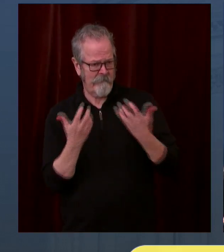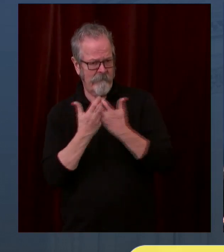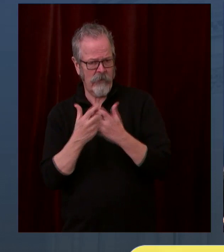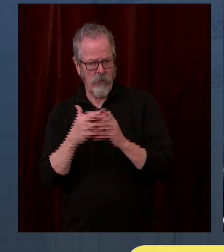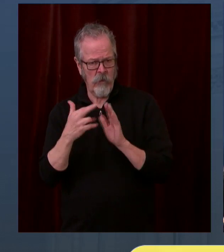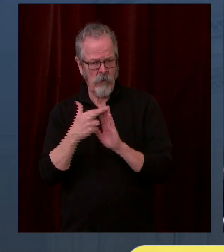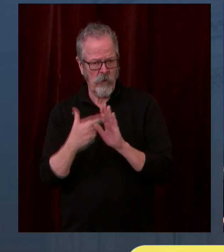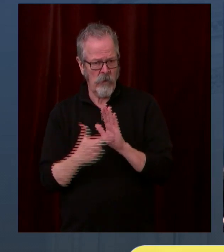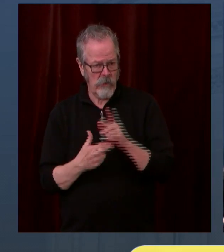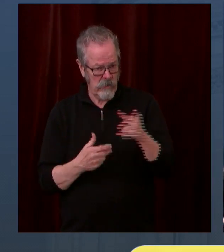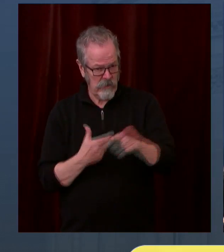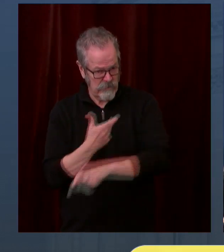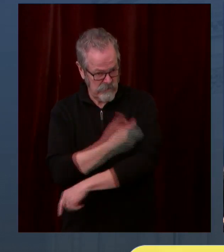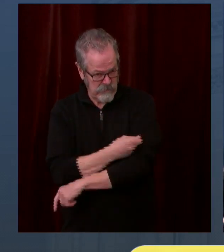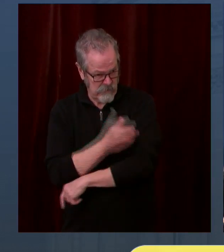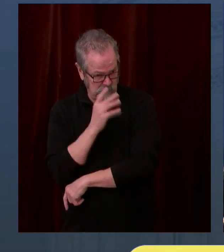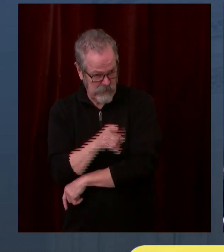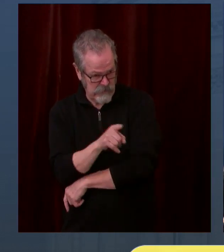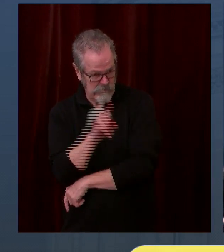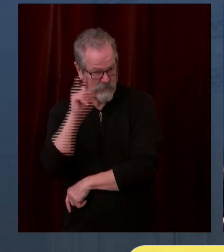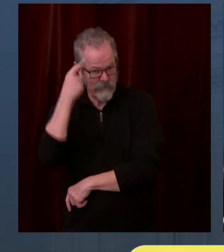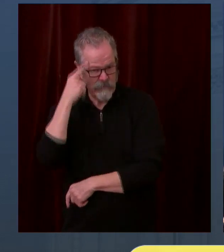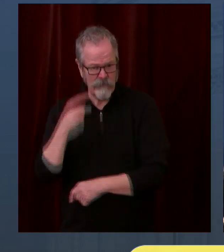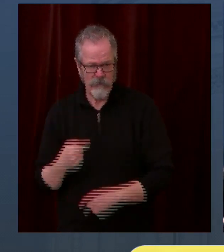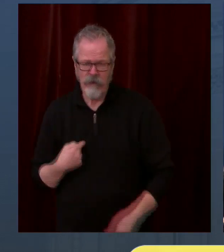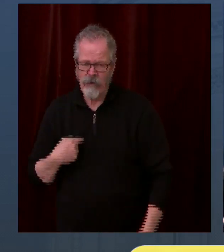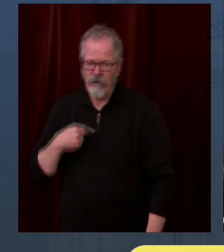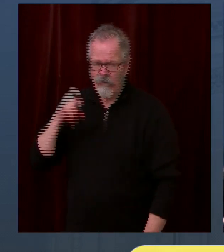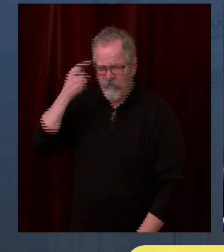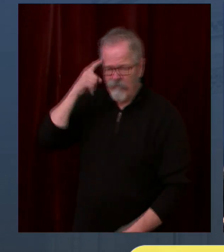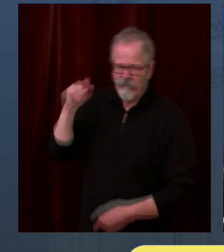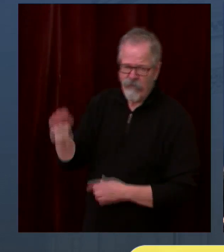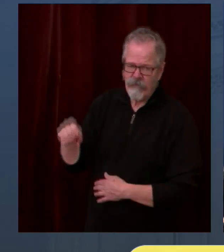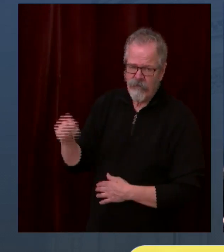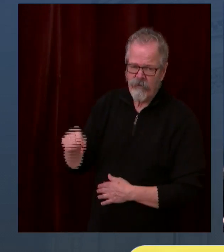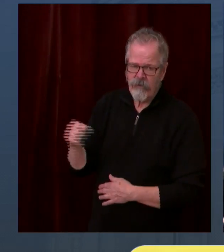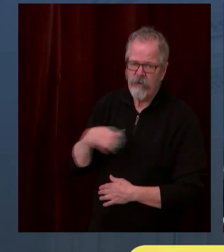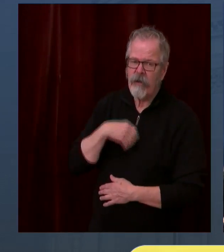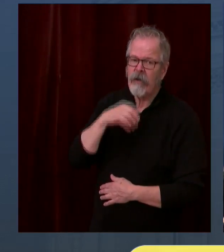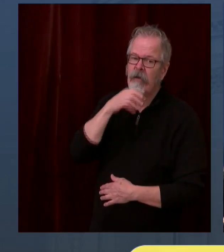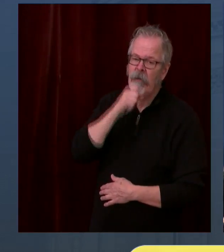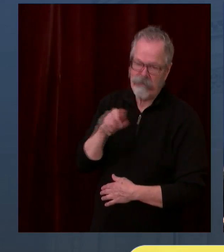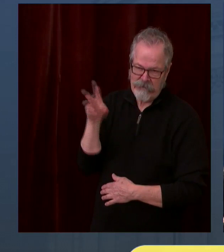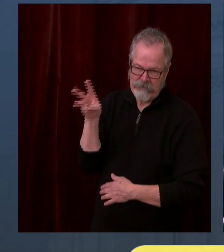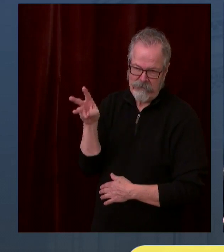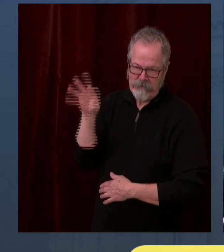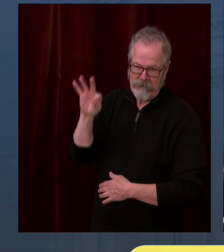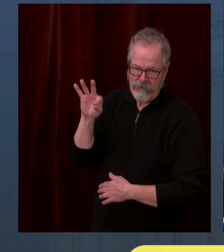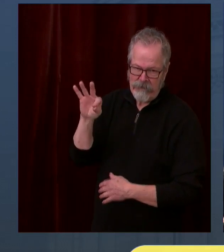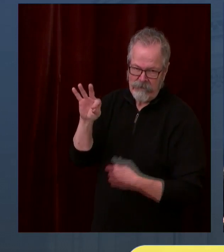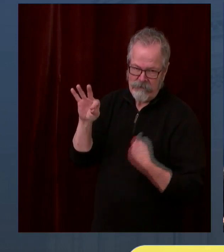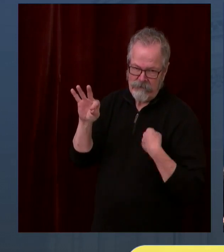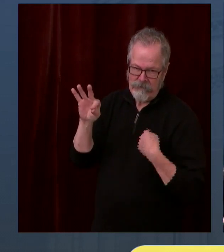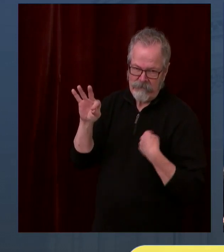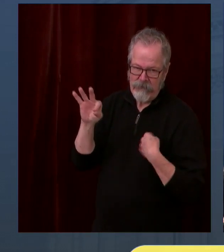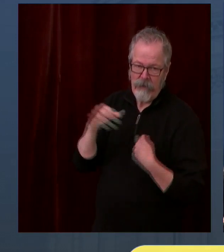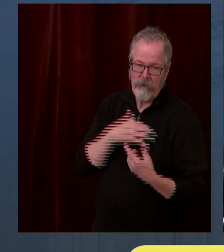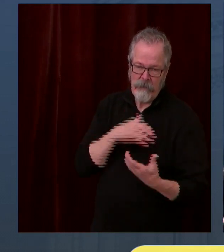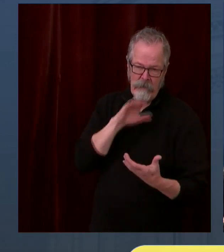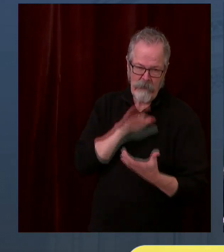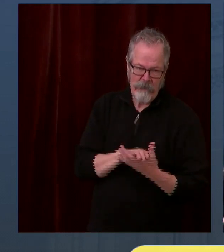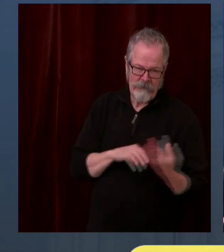so Trudy will be eligible in the next several days. We'll do that. I have total confidence in this vaccine. It has been amazingly